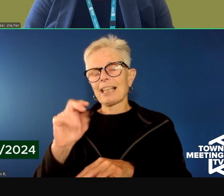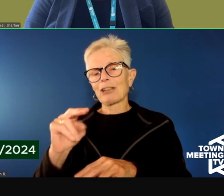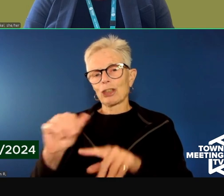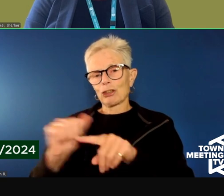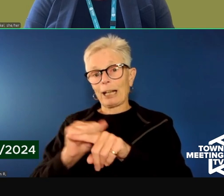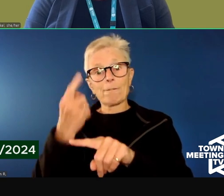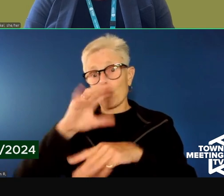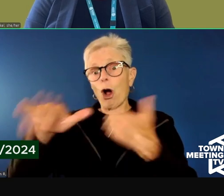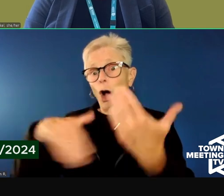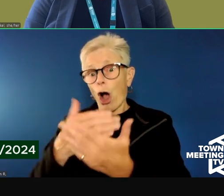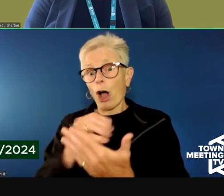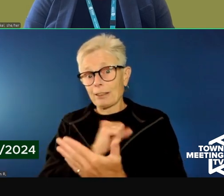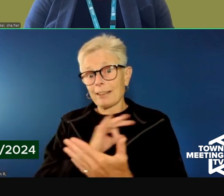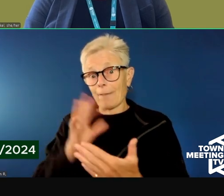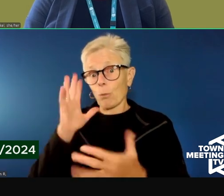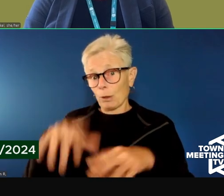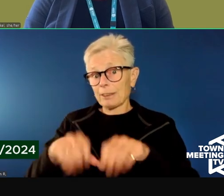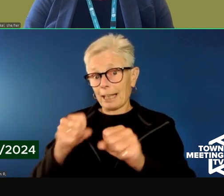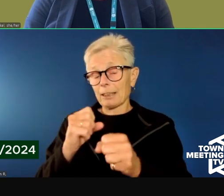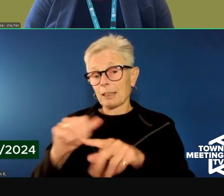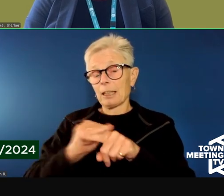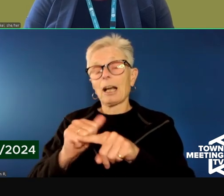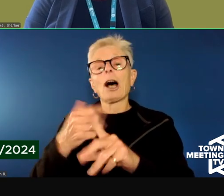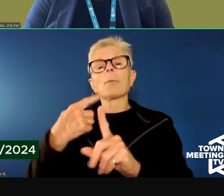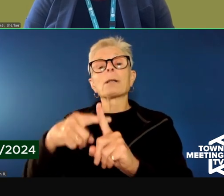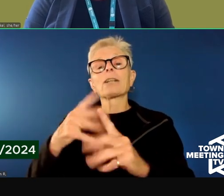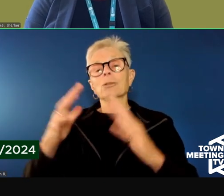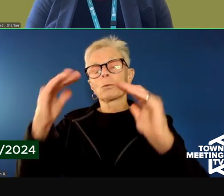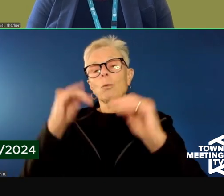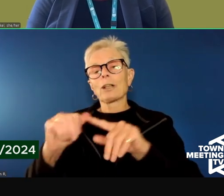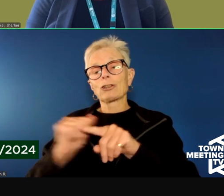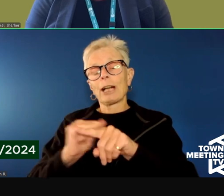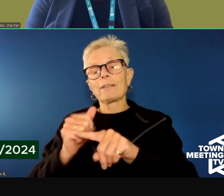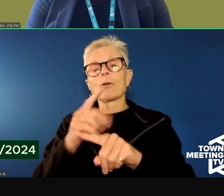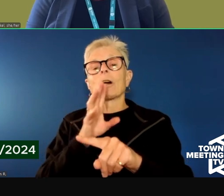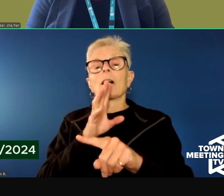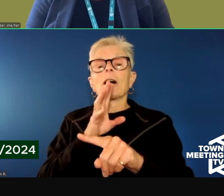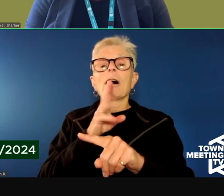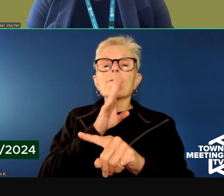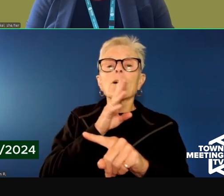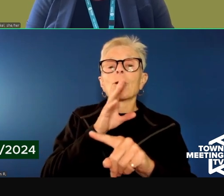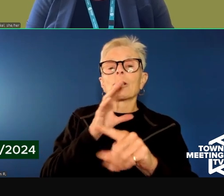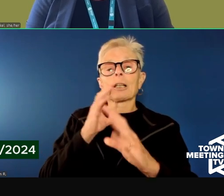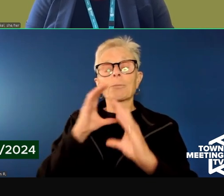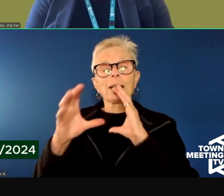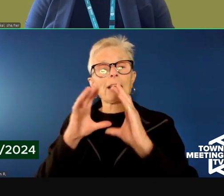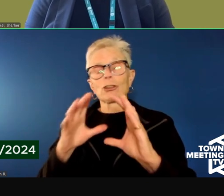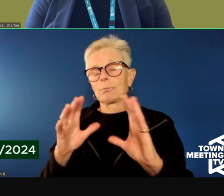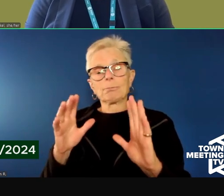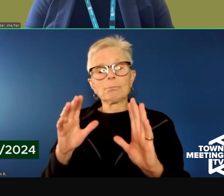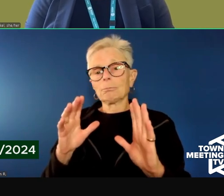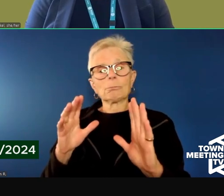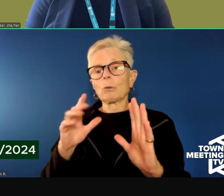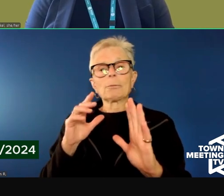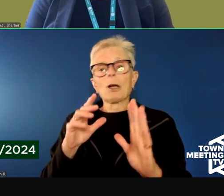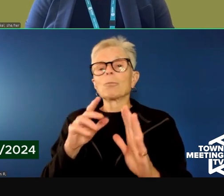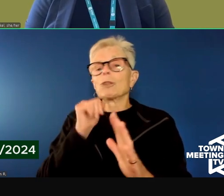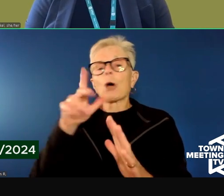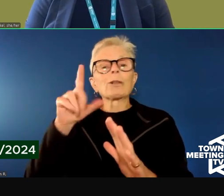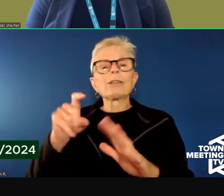that promote verbal communication. This is a completely hands-off model. And